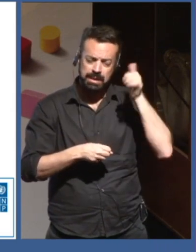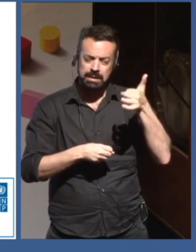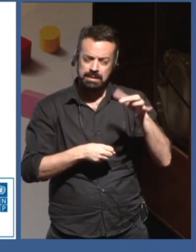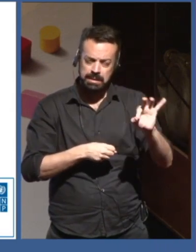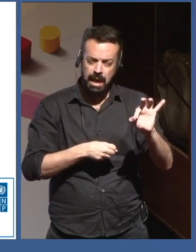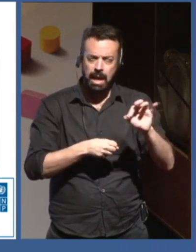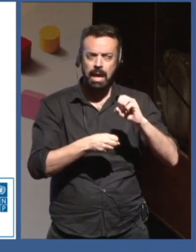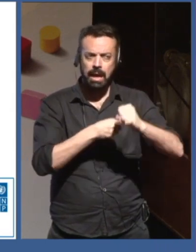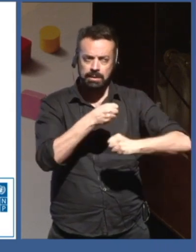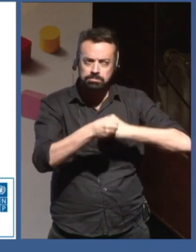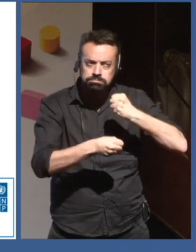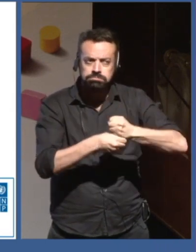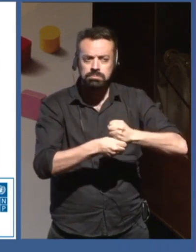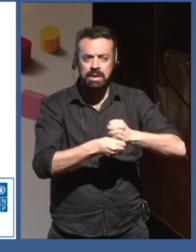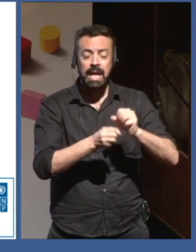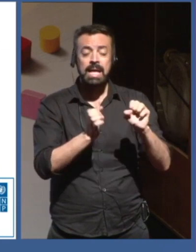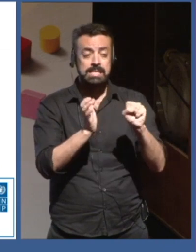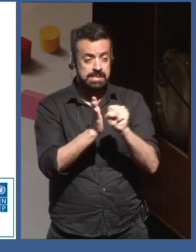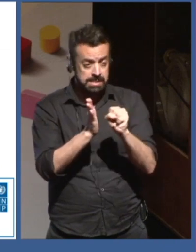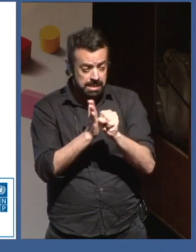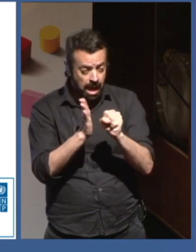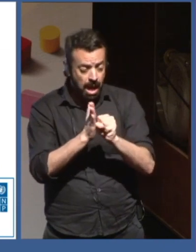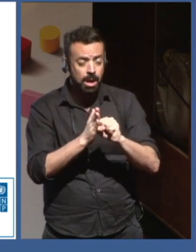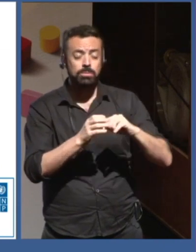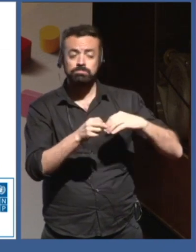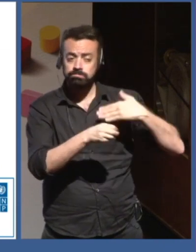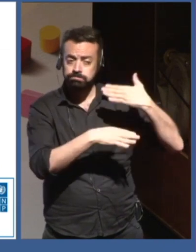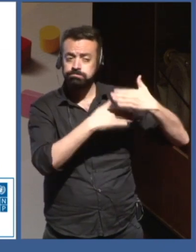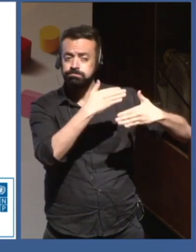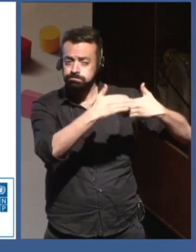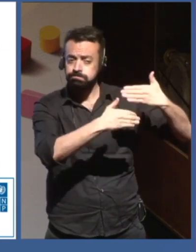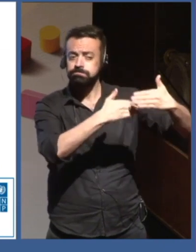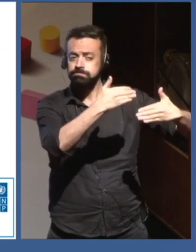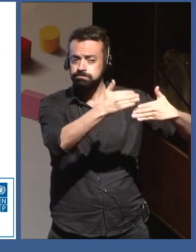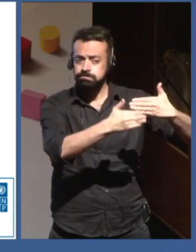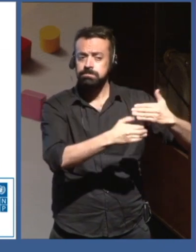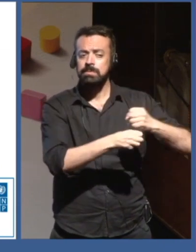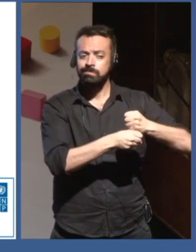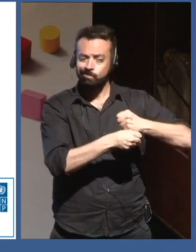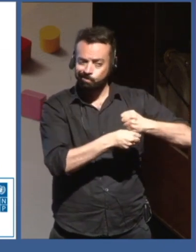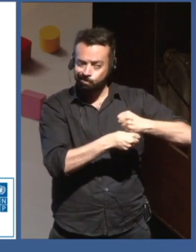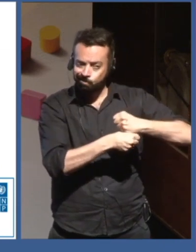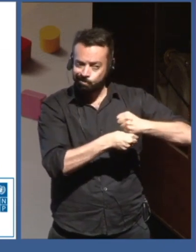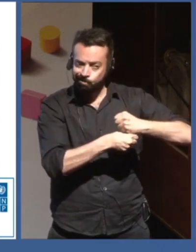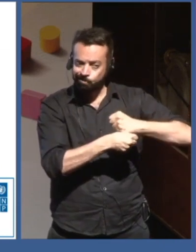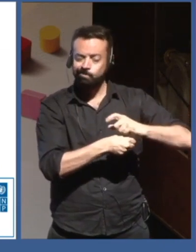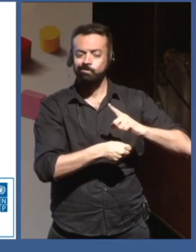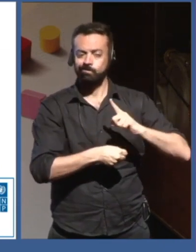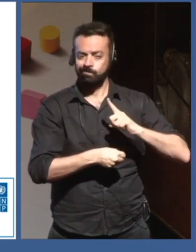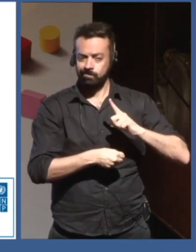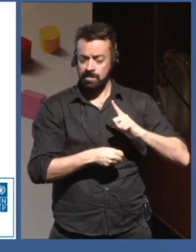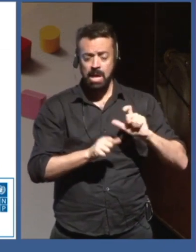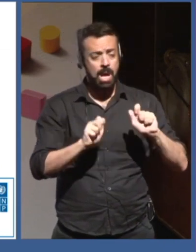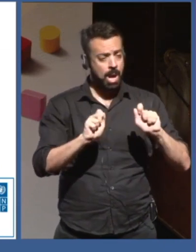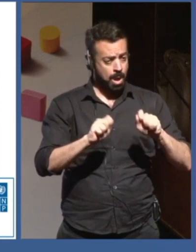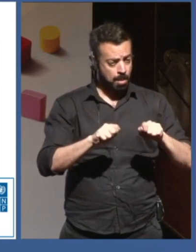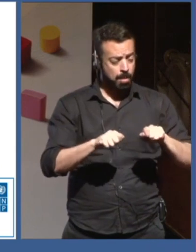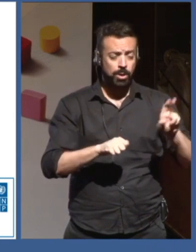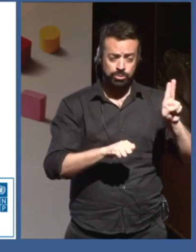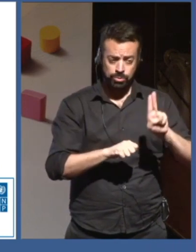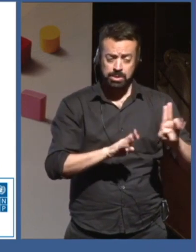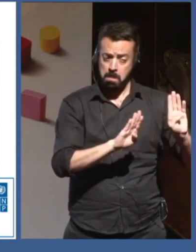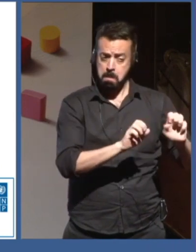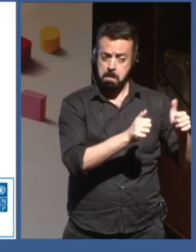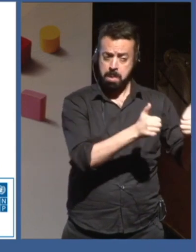you know, you've heard a lot of new technology is neutral. can be used for good or bad. Overall, if we look at the long run, mean,